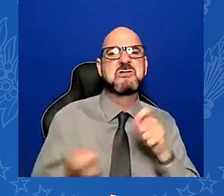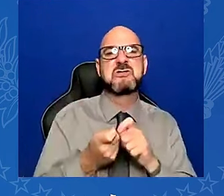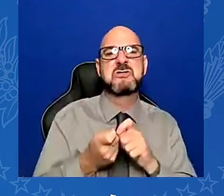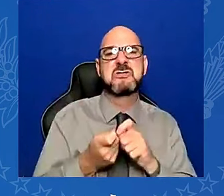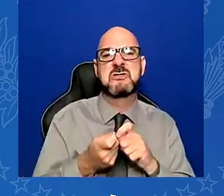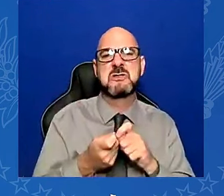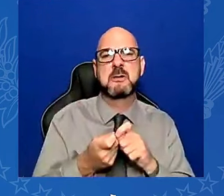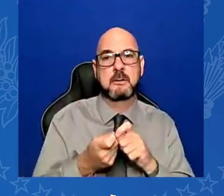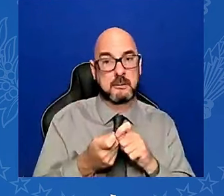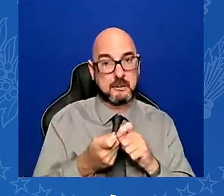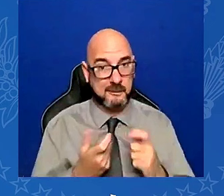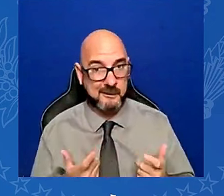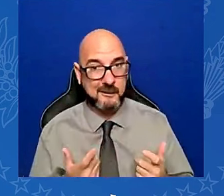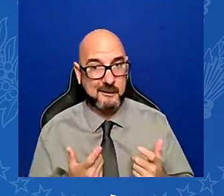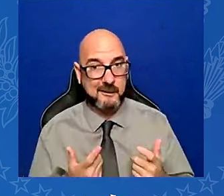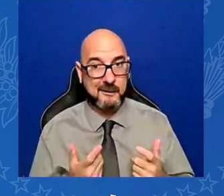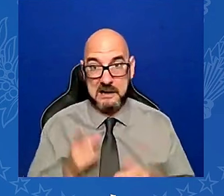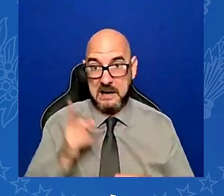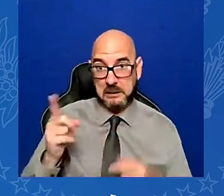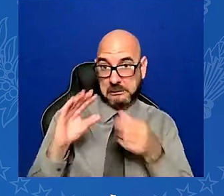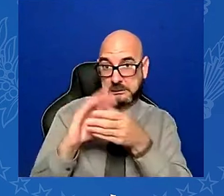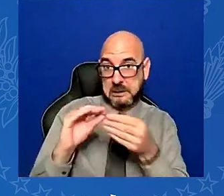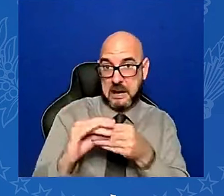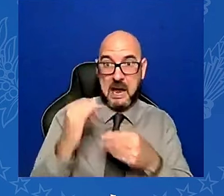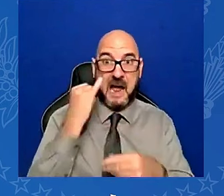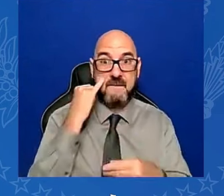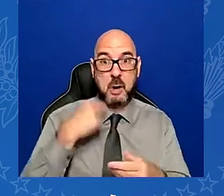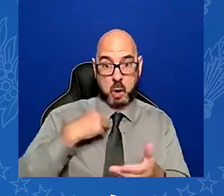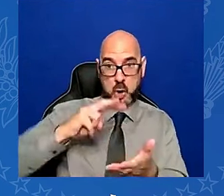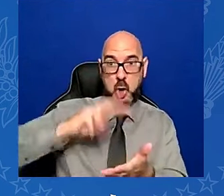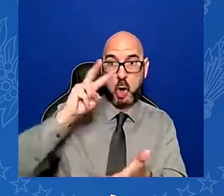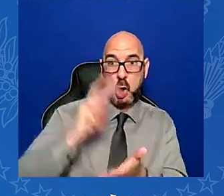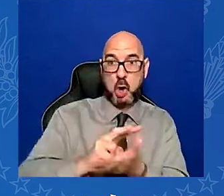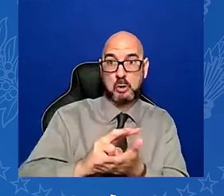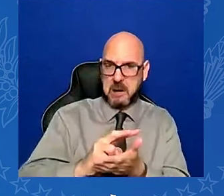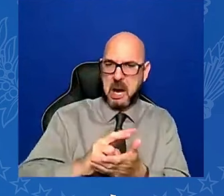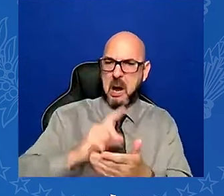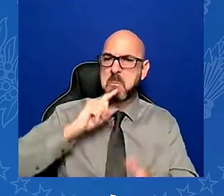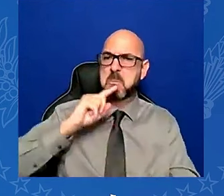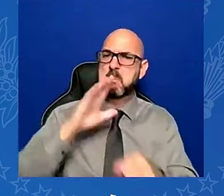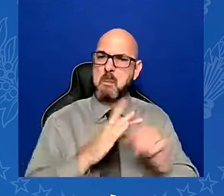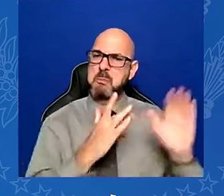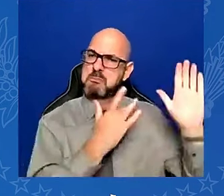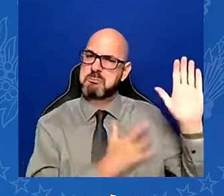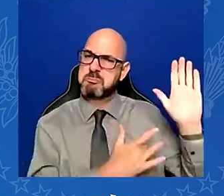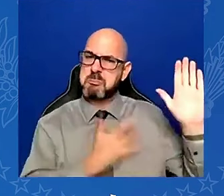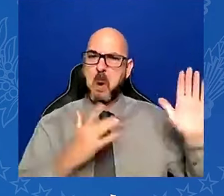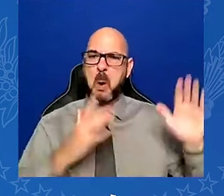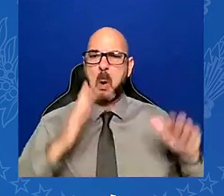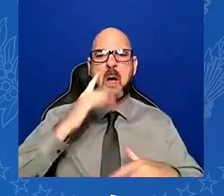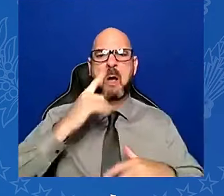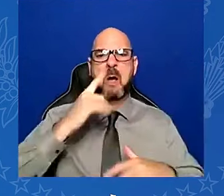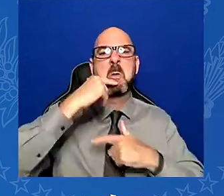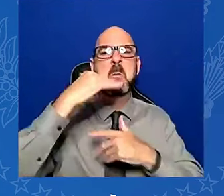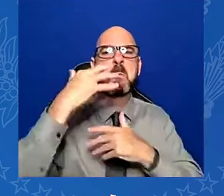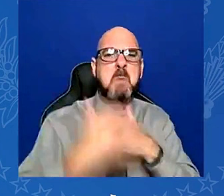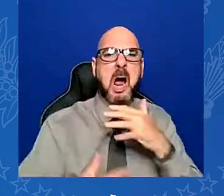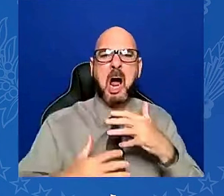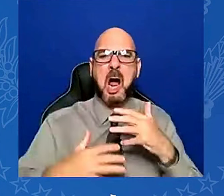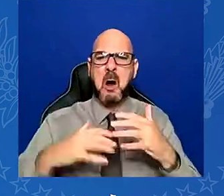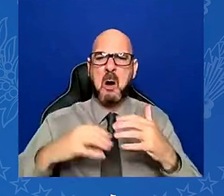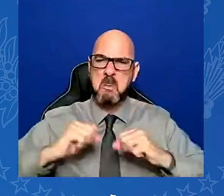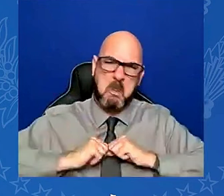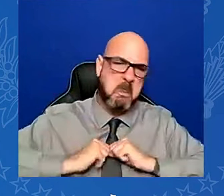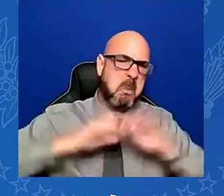again. We have to take this seriously. Eight years ago, you could have written off as just Trump talk.